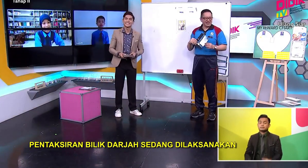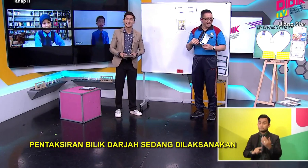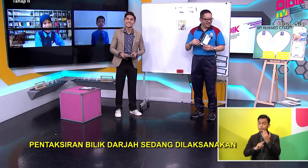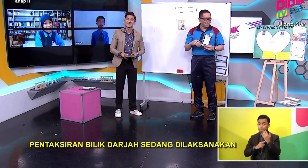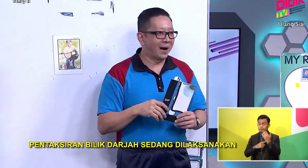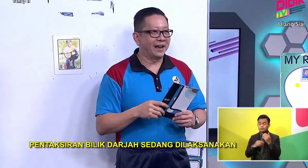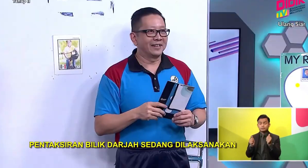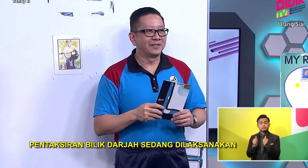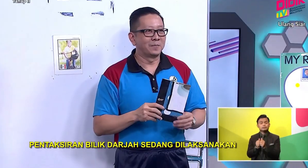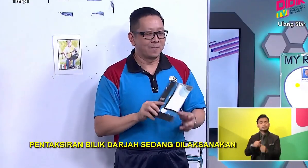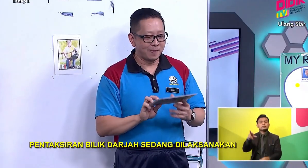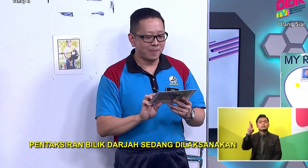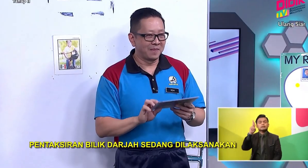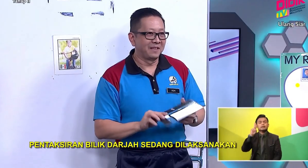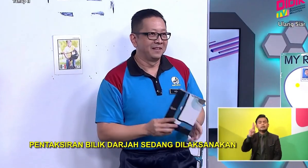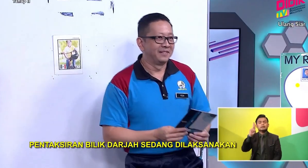Riding a bike